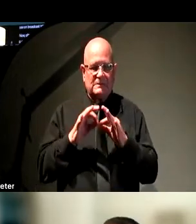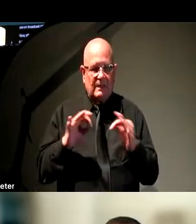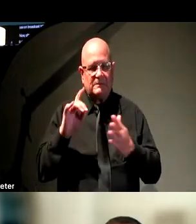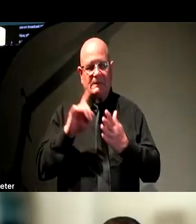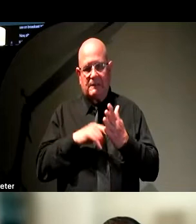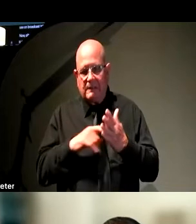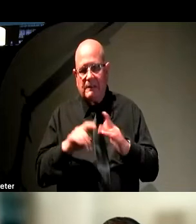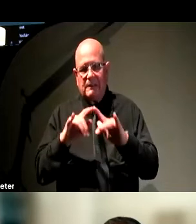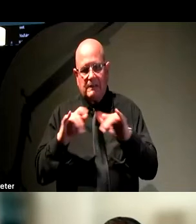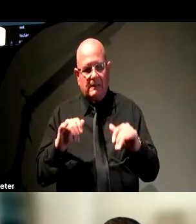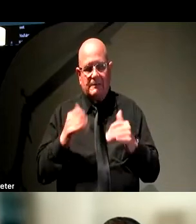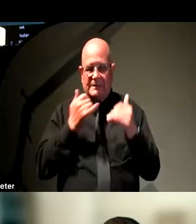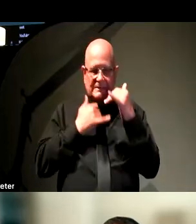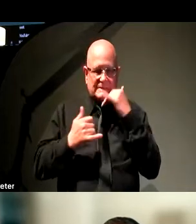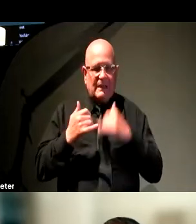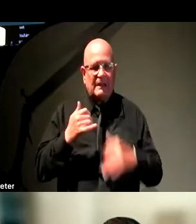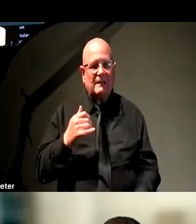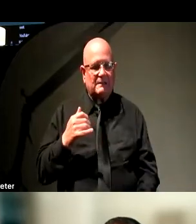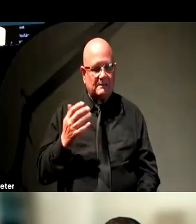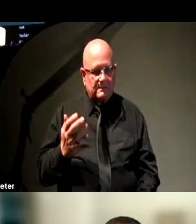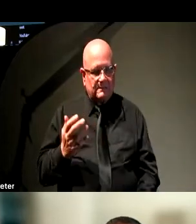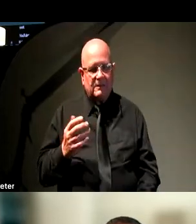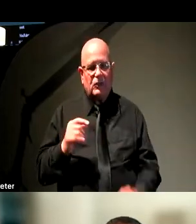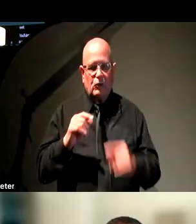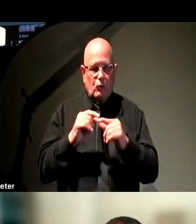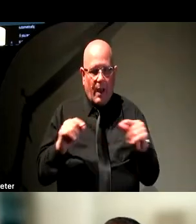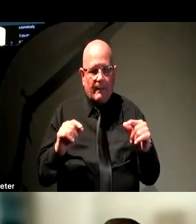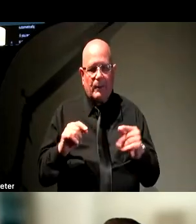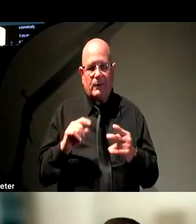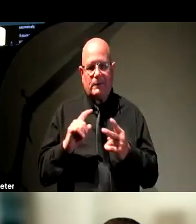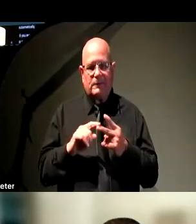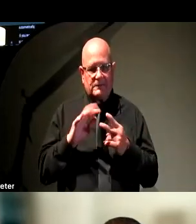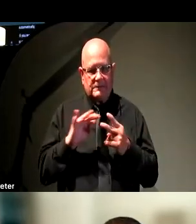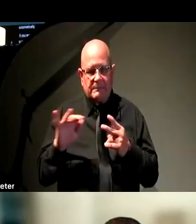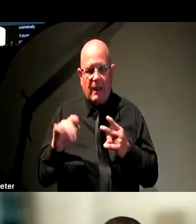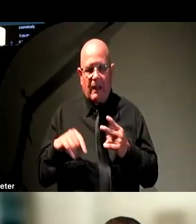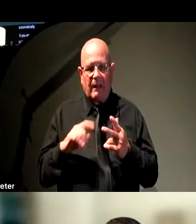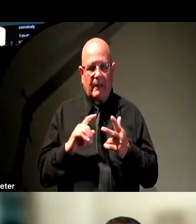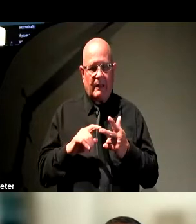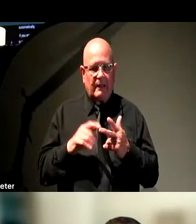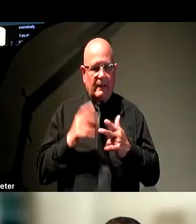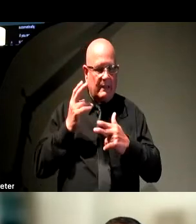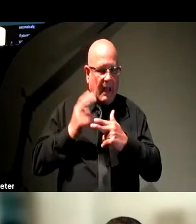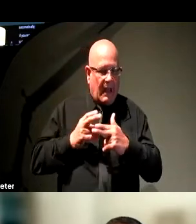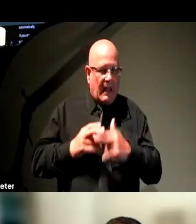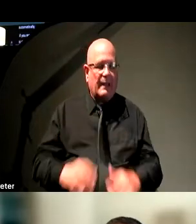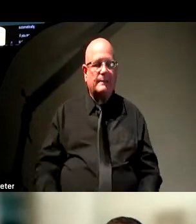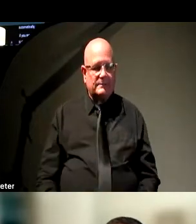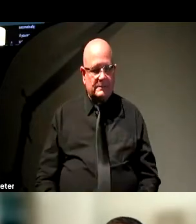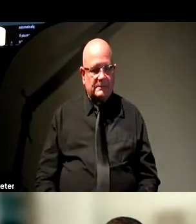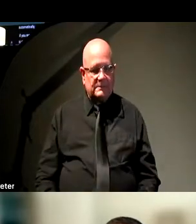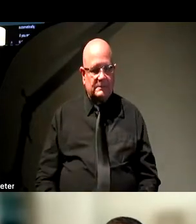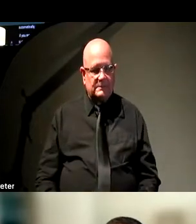find mistakes, especially with spelling and grammar and names, often name spellings. There are going to be some